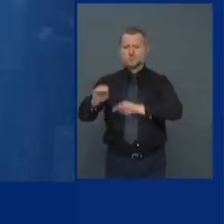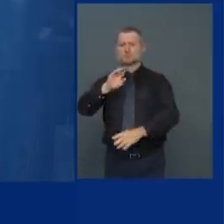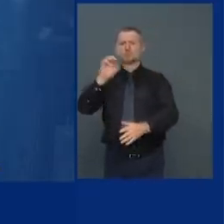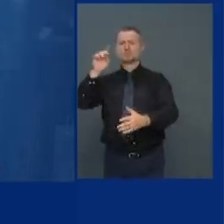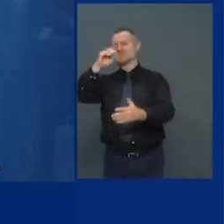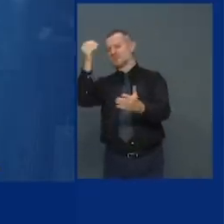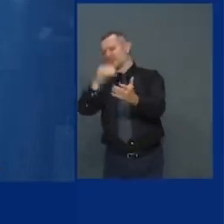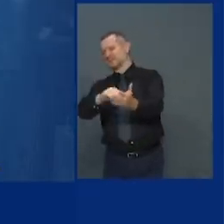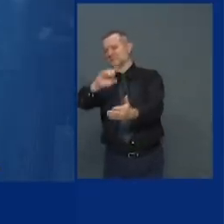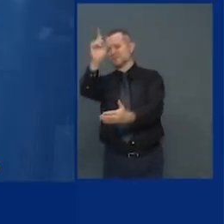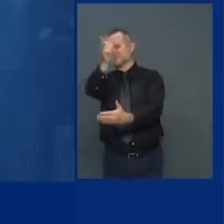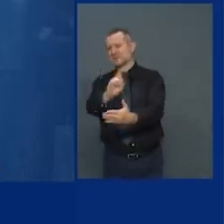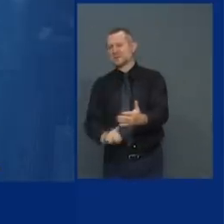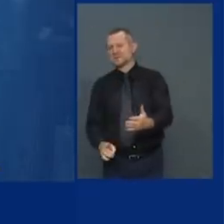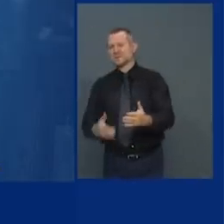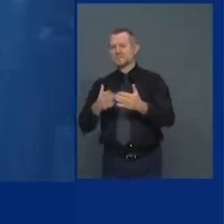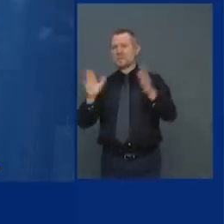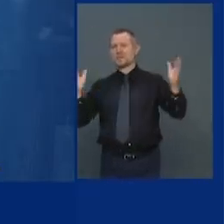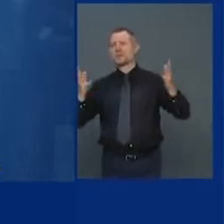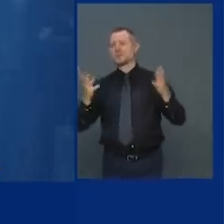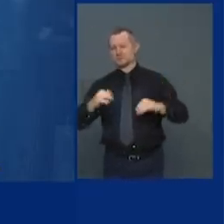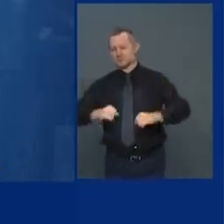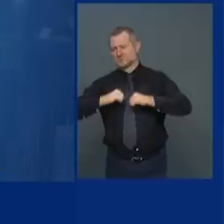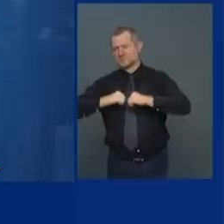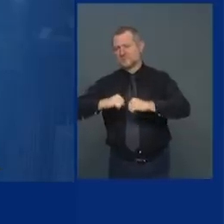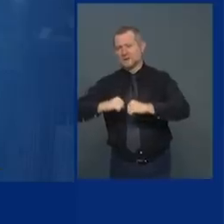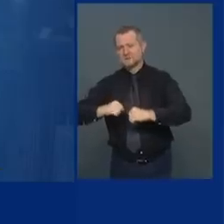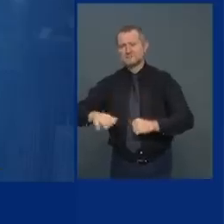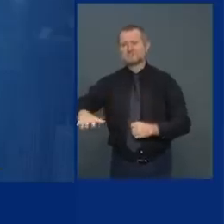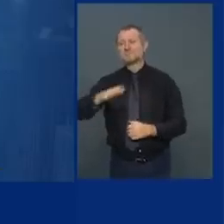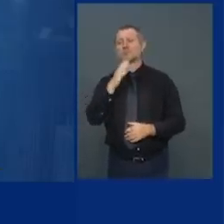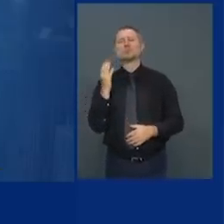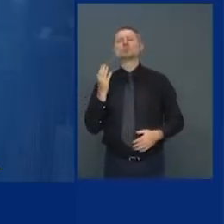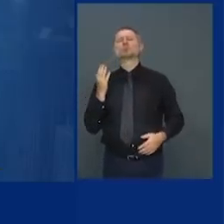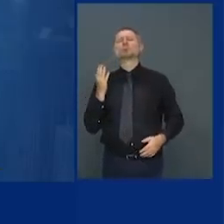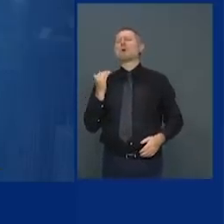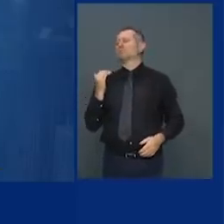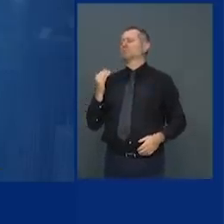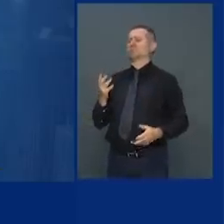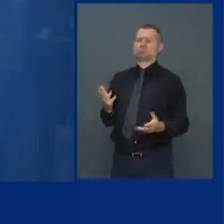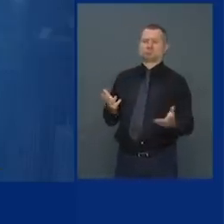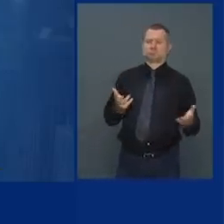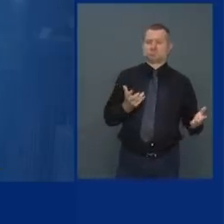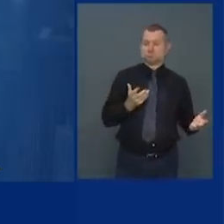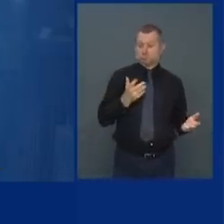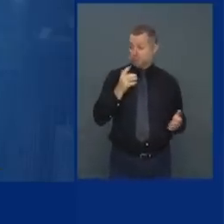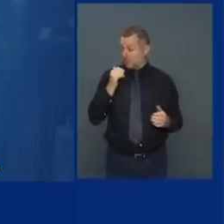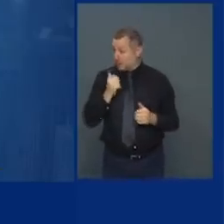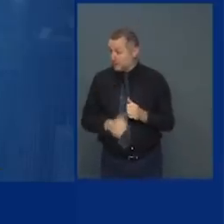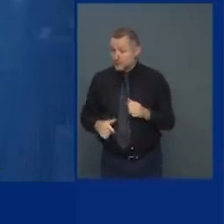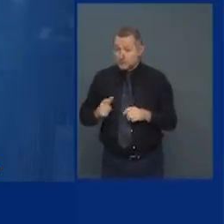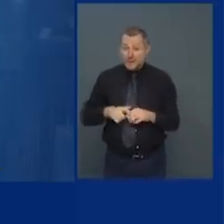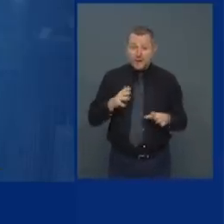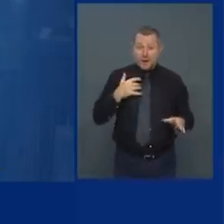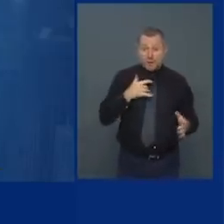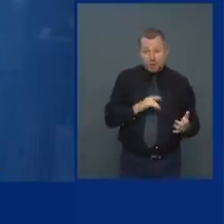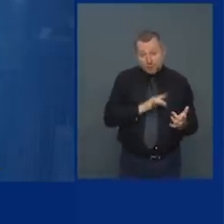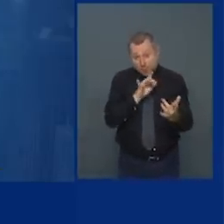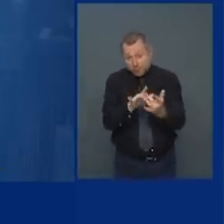why is the answer to every 911 call a person with a gun why